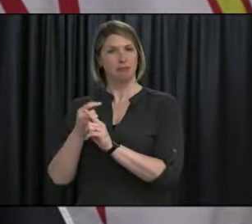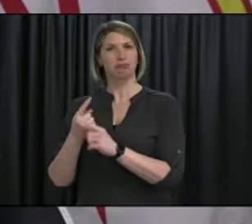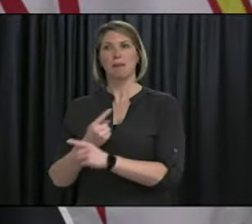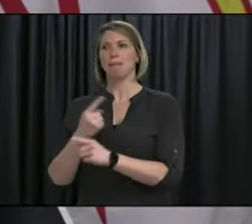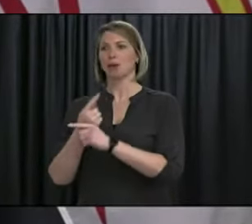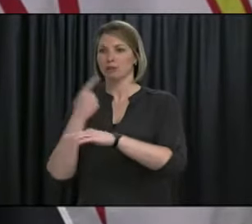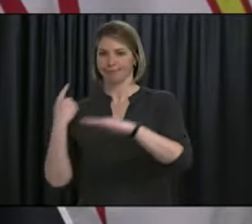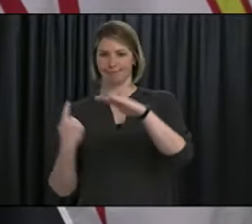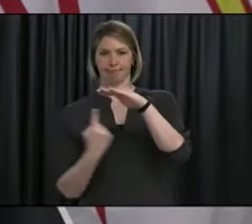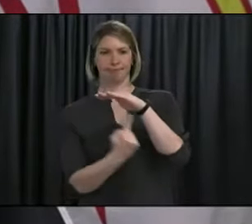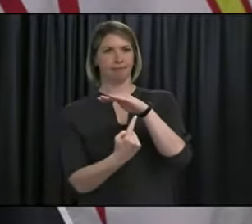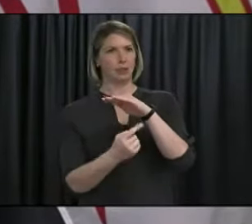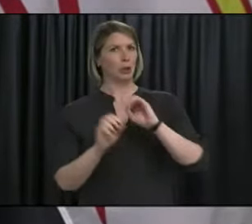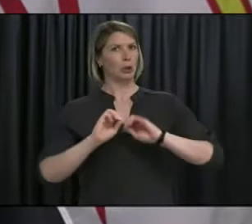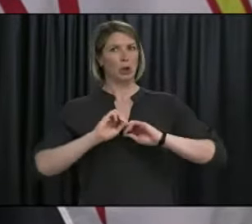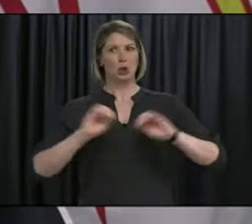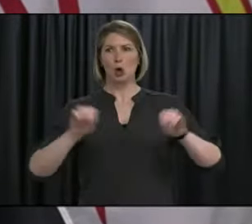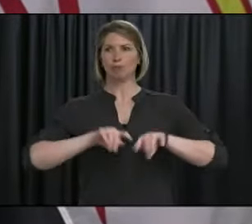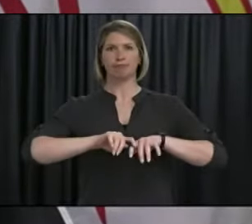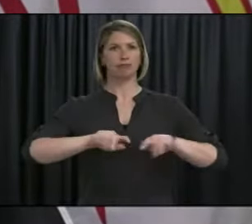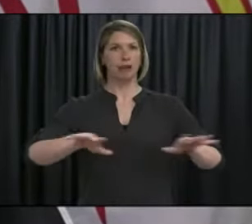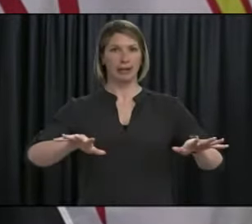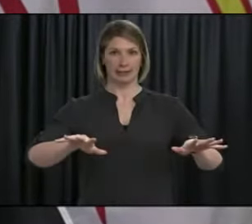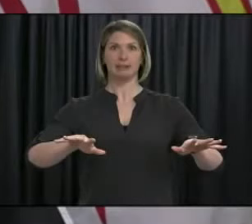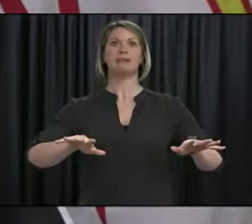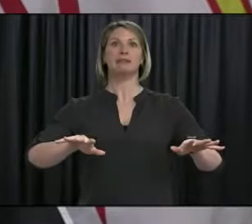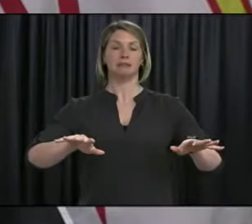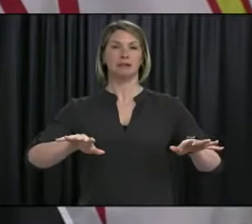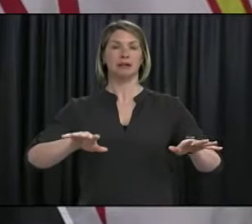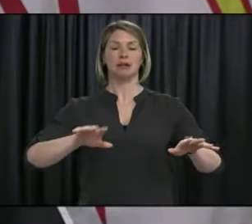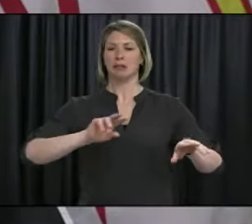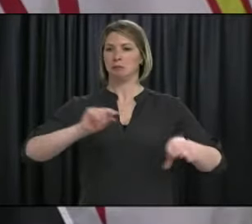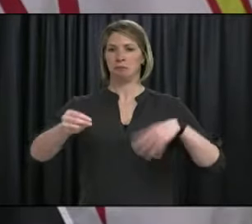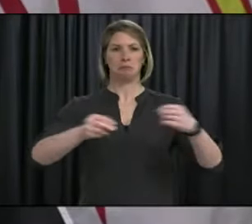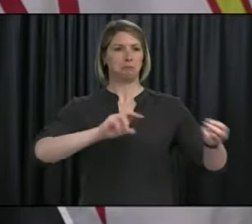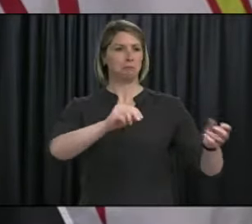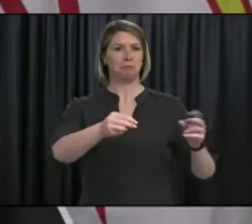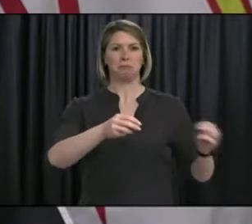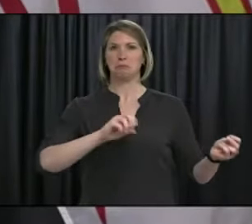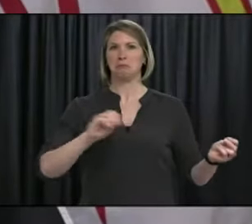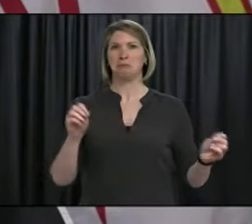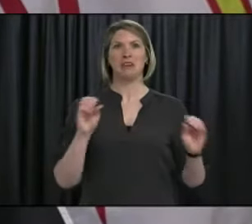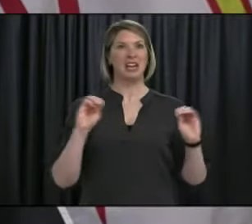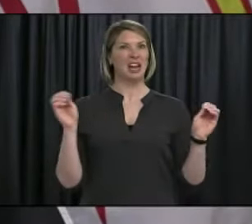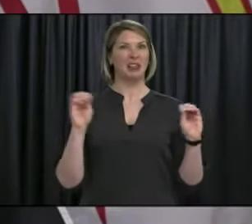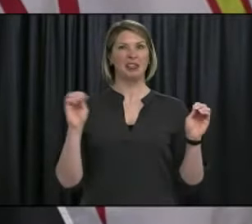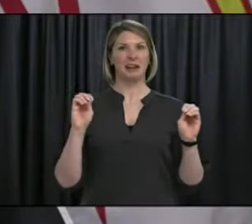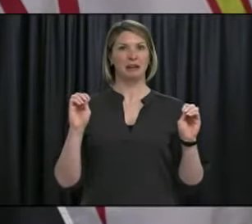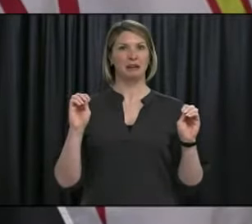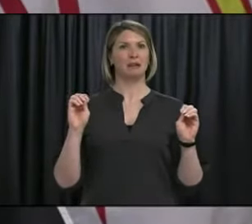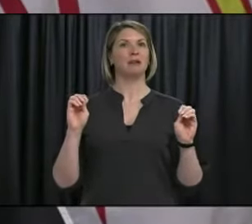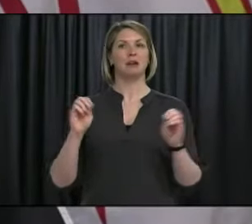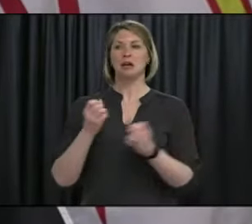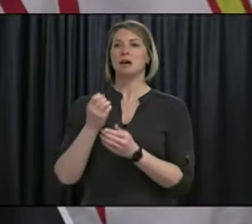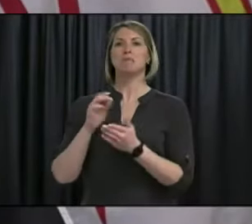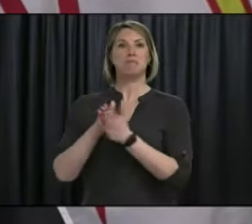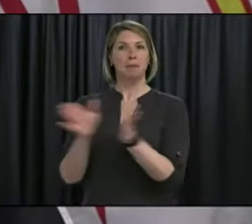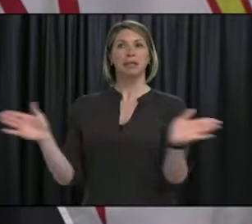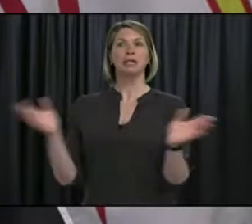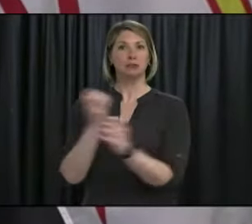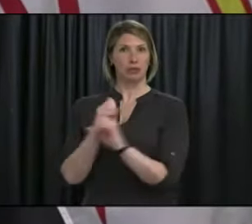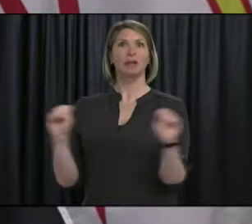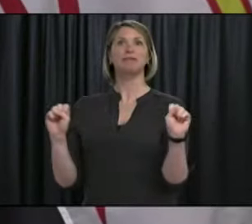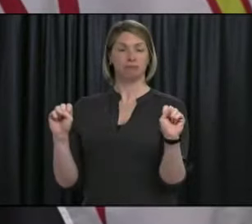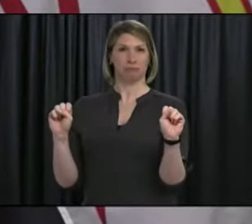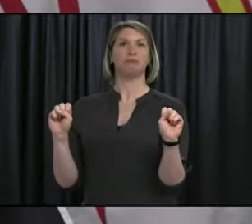had no contacts. We are confident there was no onward transmission and no danger to public safety. We are asking